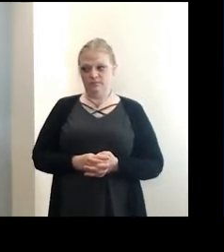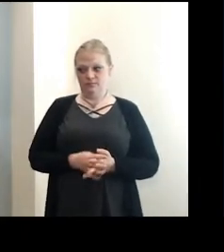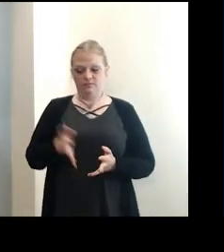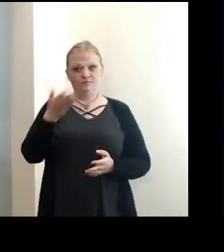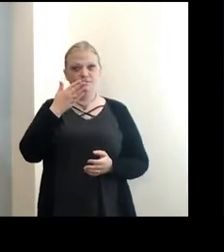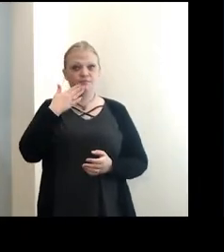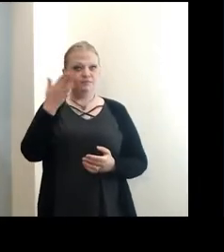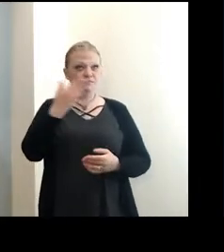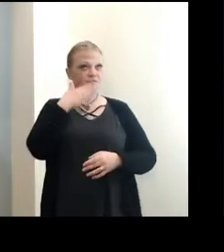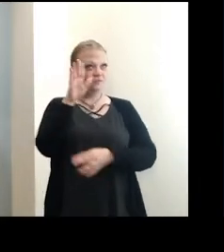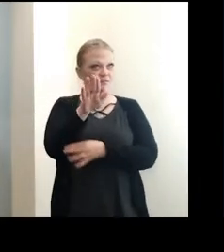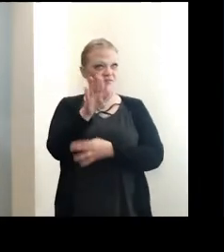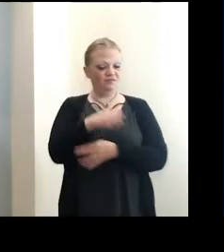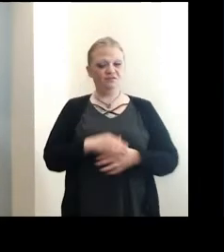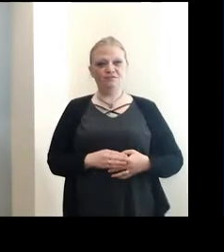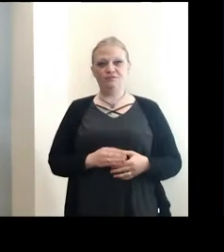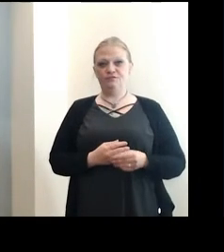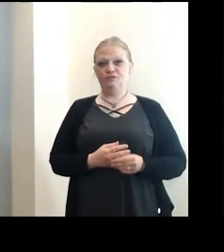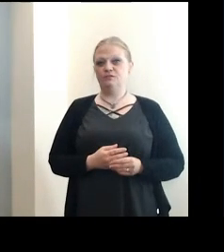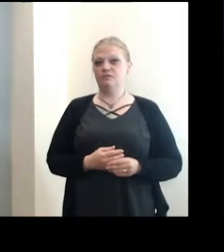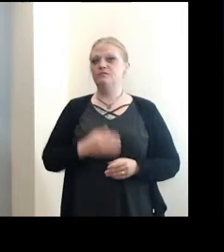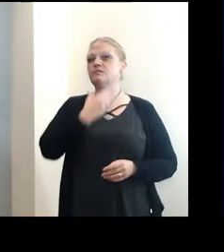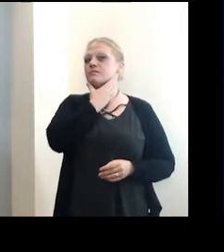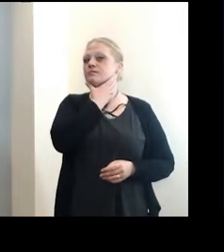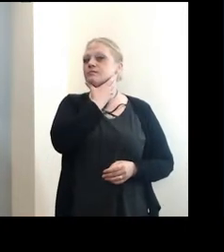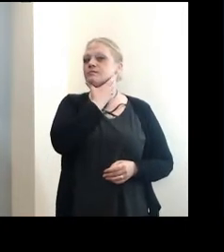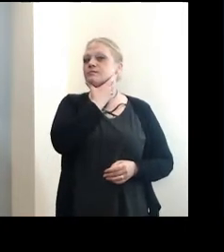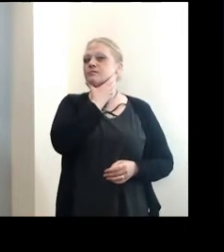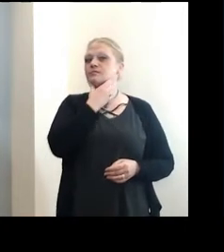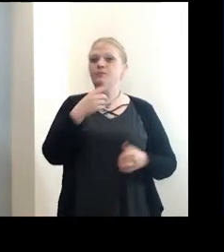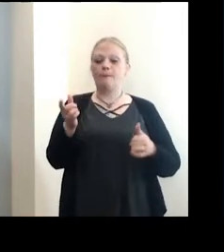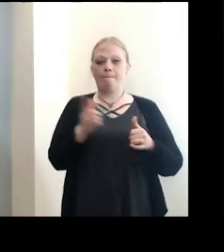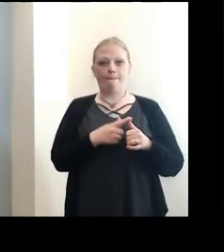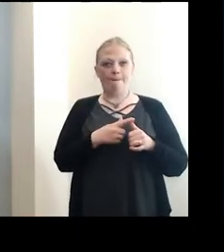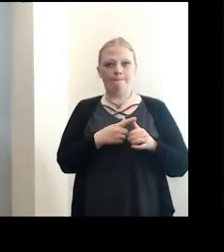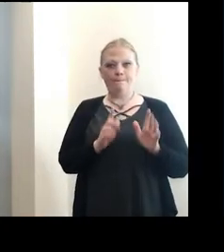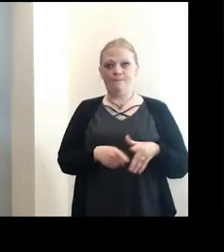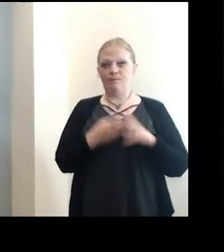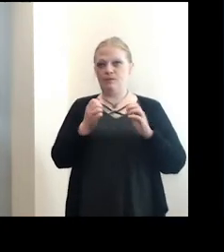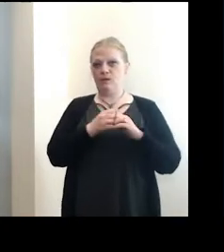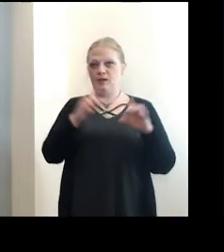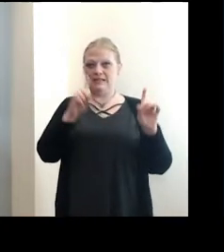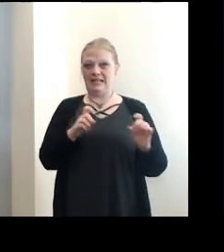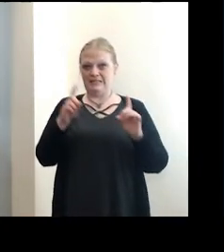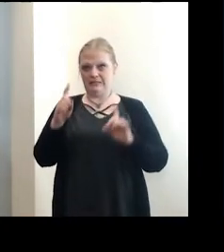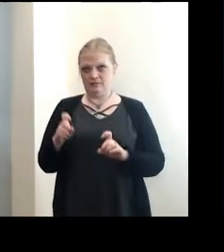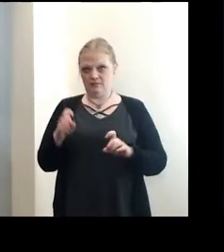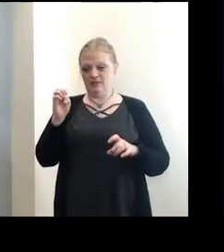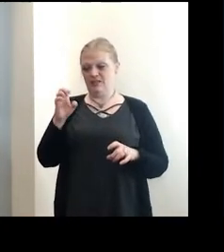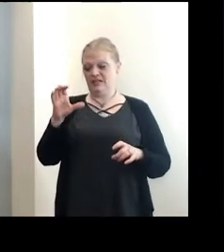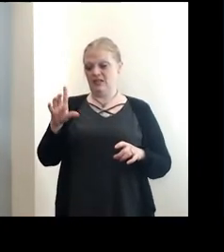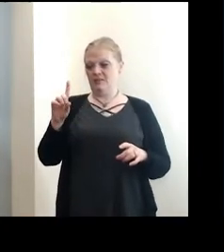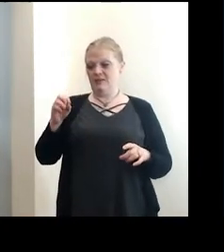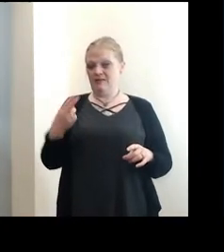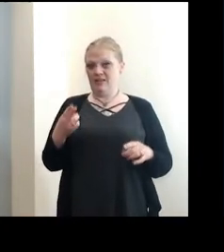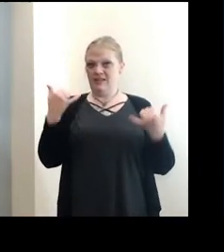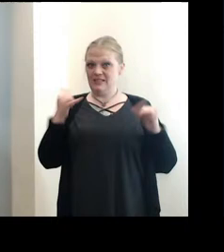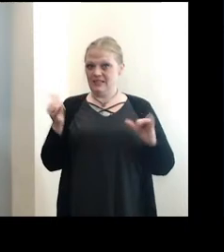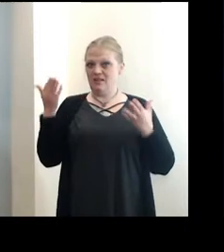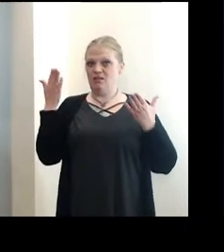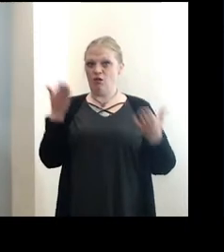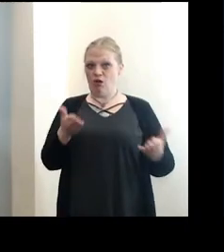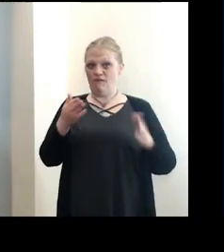Thank you. Good afternoon. So, first of all, we'll start off with testing. The Erie County Health Department is still